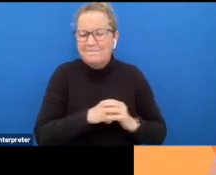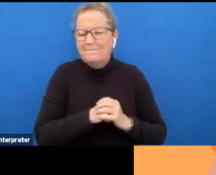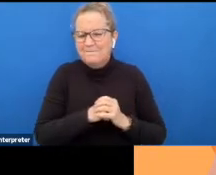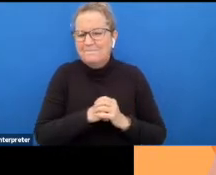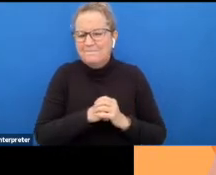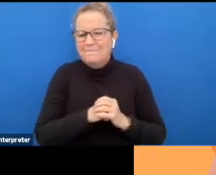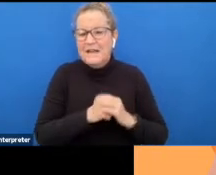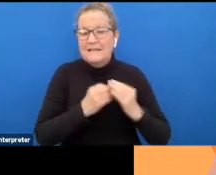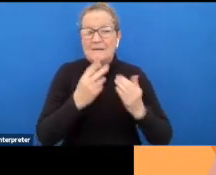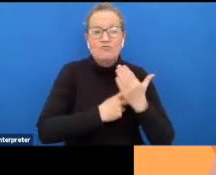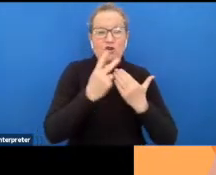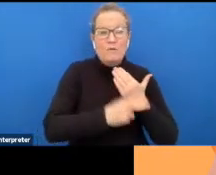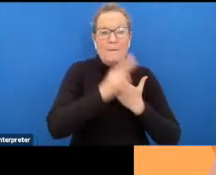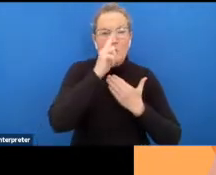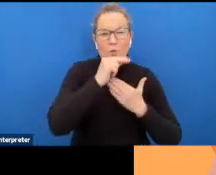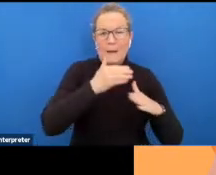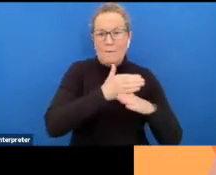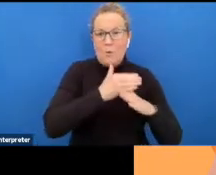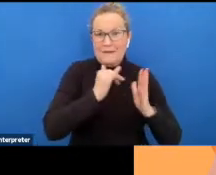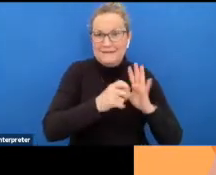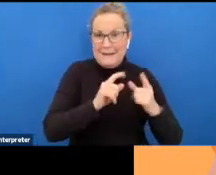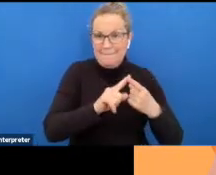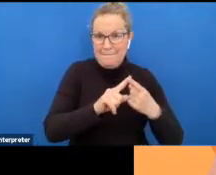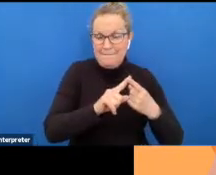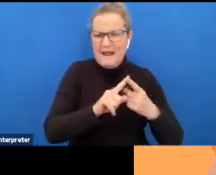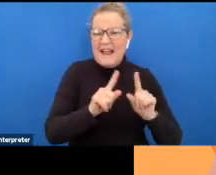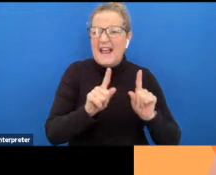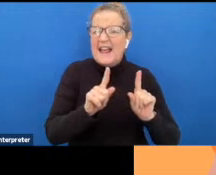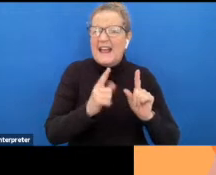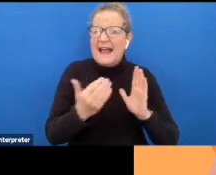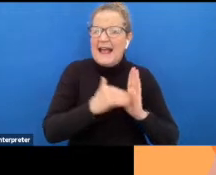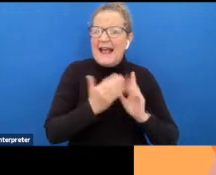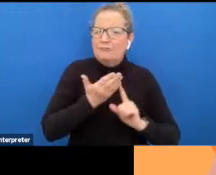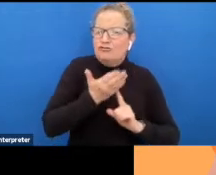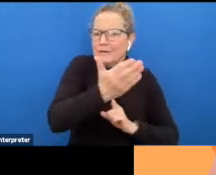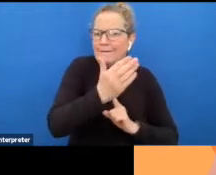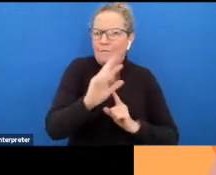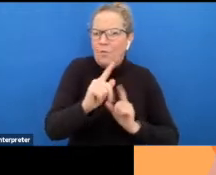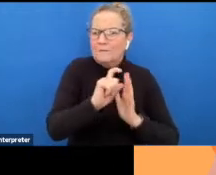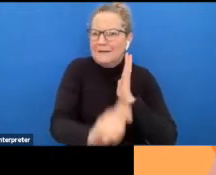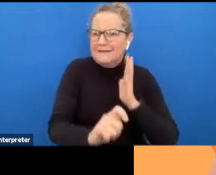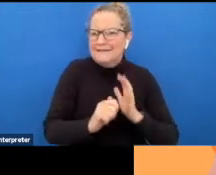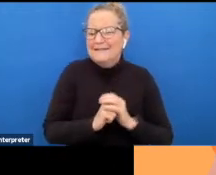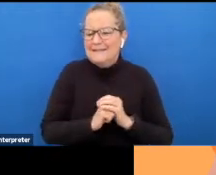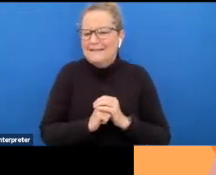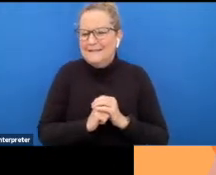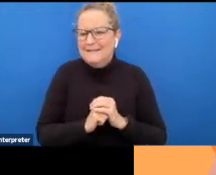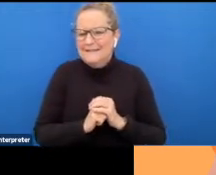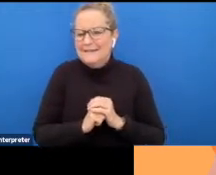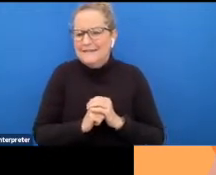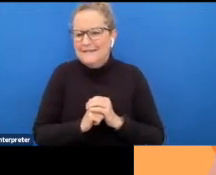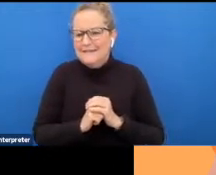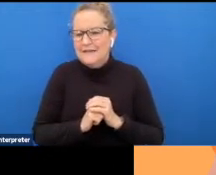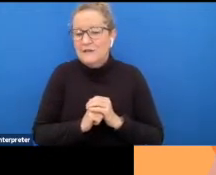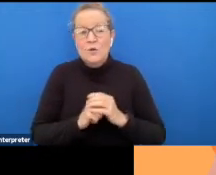such as the youth employment scheme and now there's a disability stream so what's involved is basically these people are